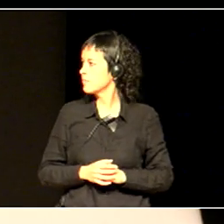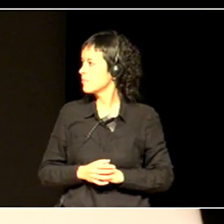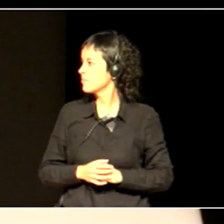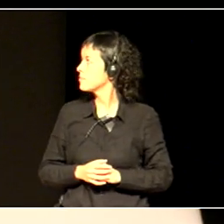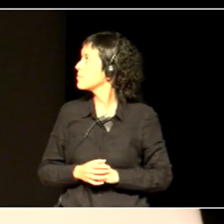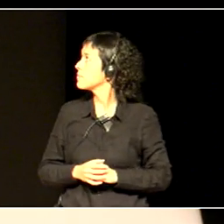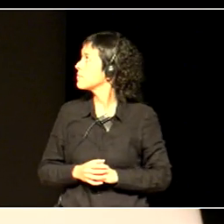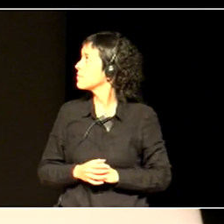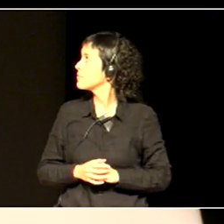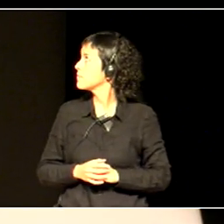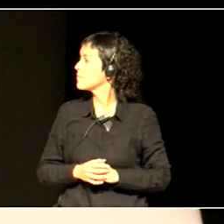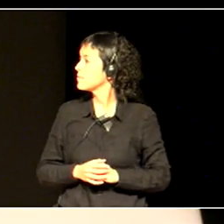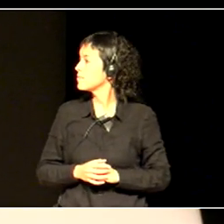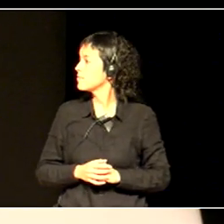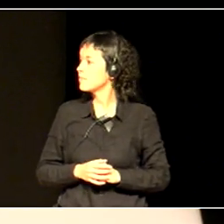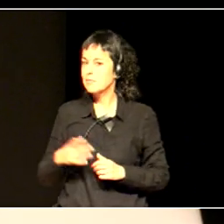are you Tony Booth?